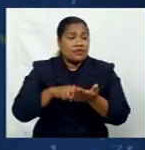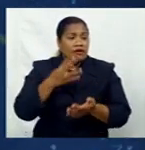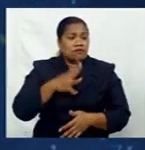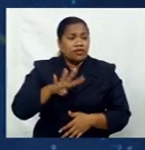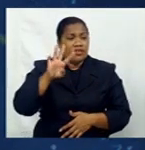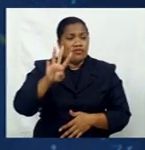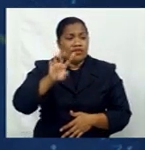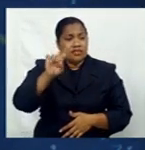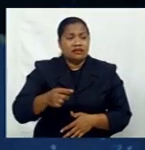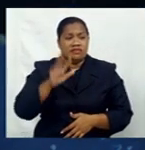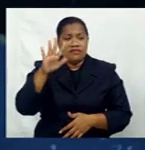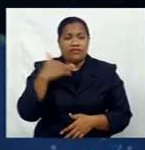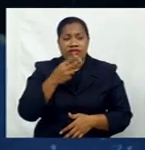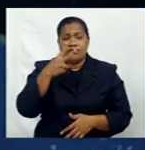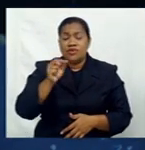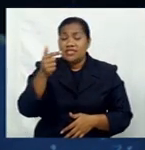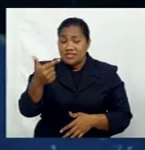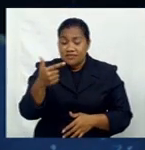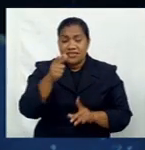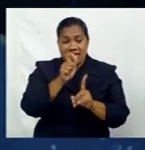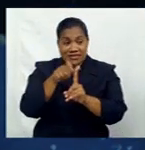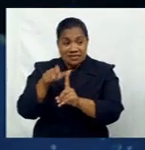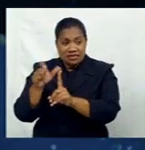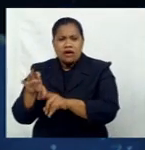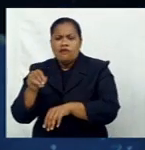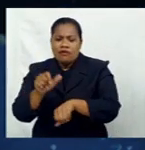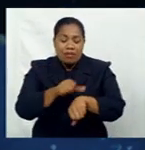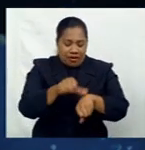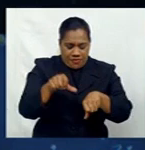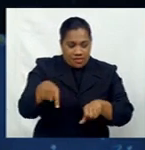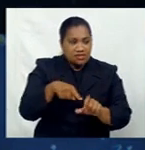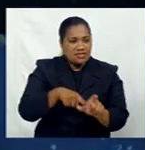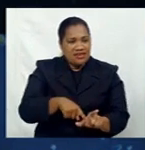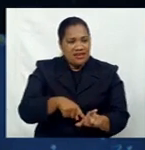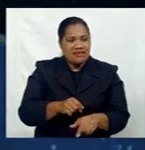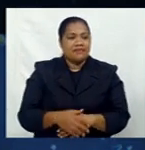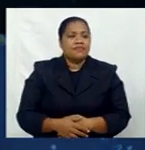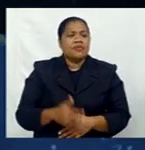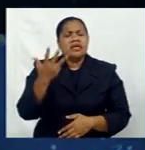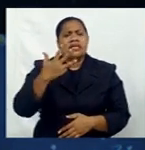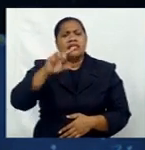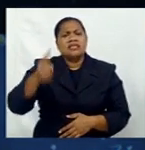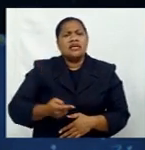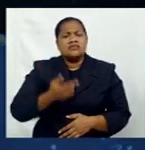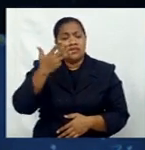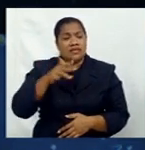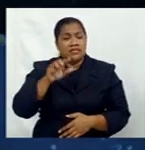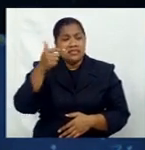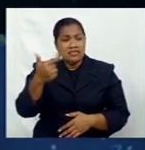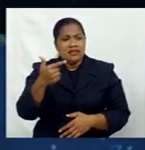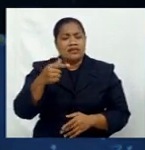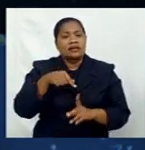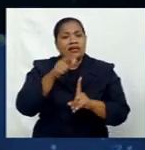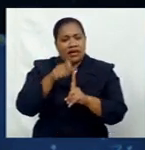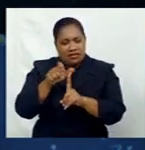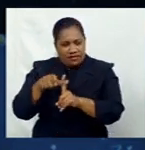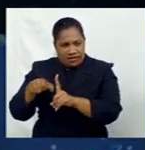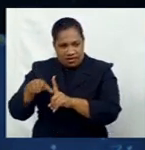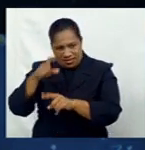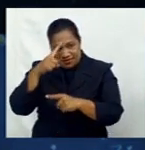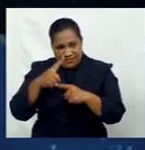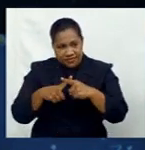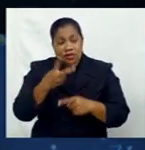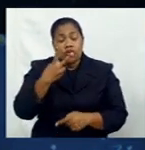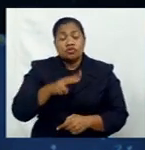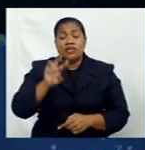,527 cases. Since April this year, there are now 19,097 active cases, with 23